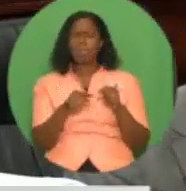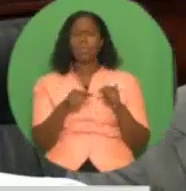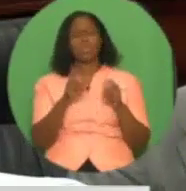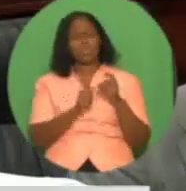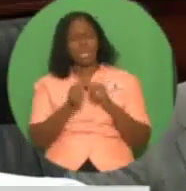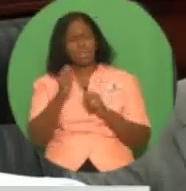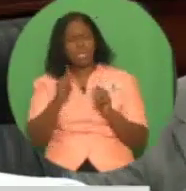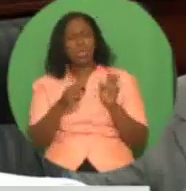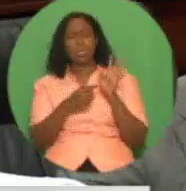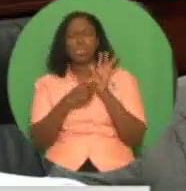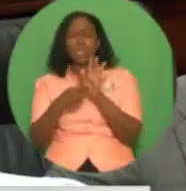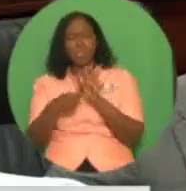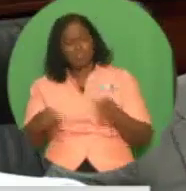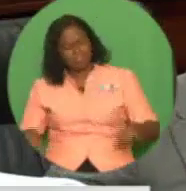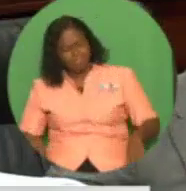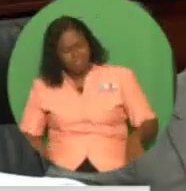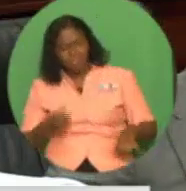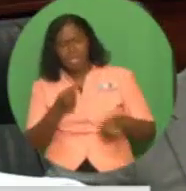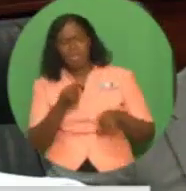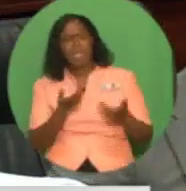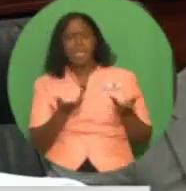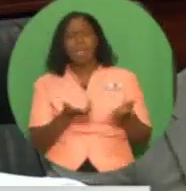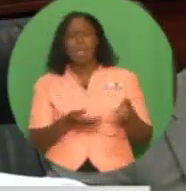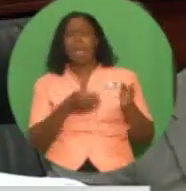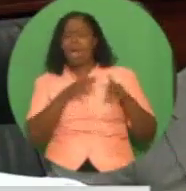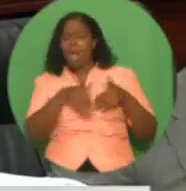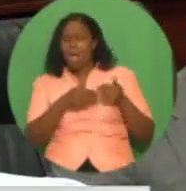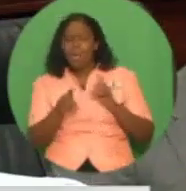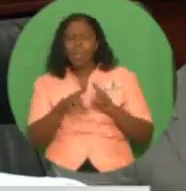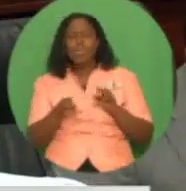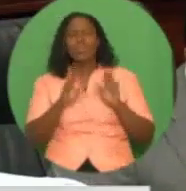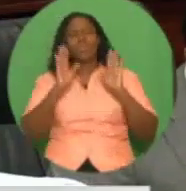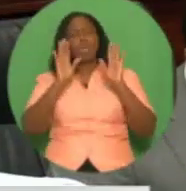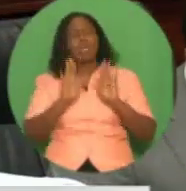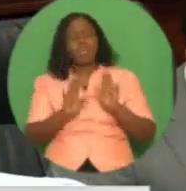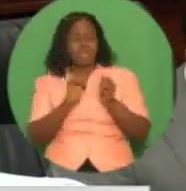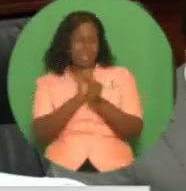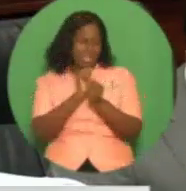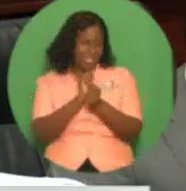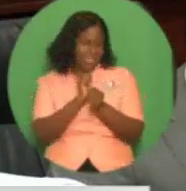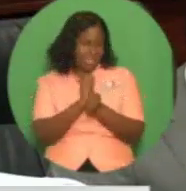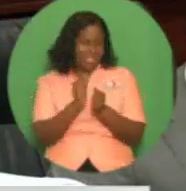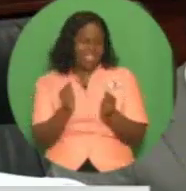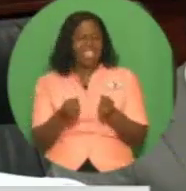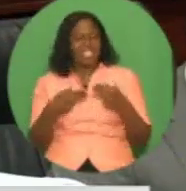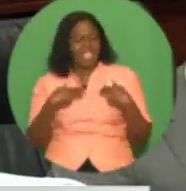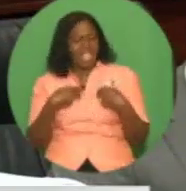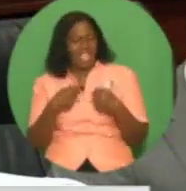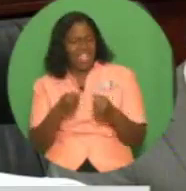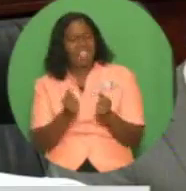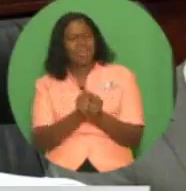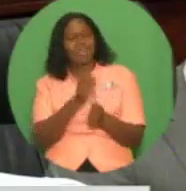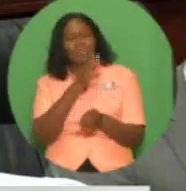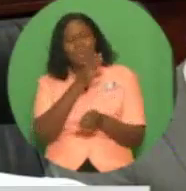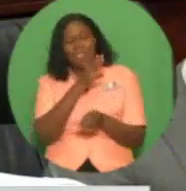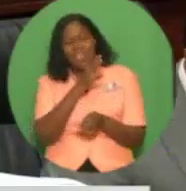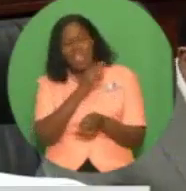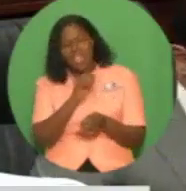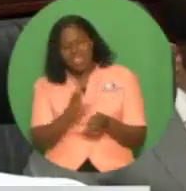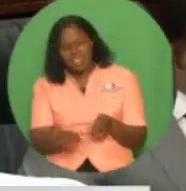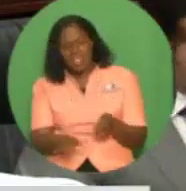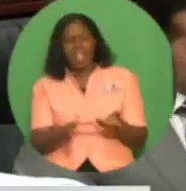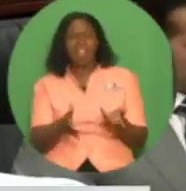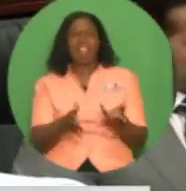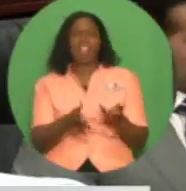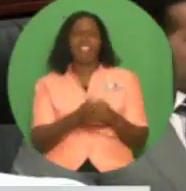index with an accompanying human capital project, and this forum would serve as a platform for countries to share experiences